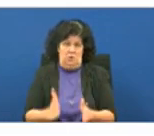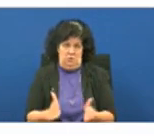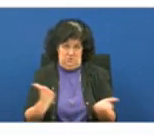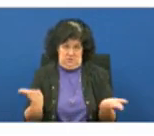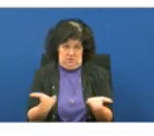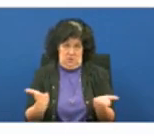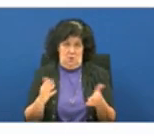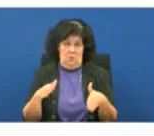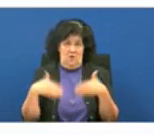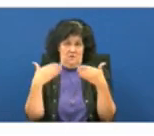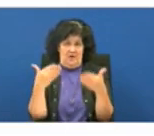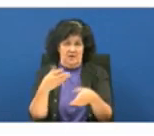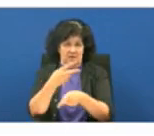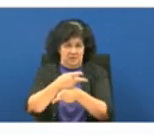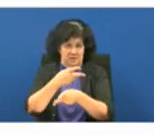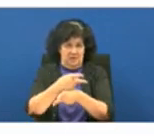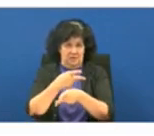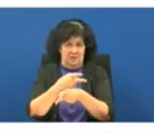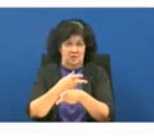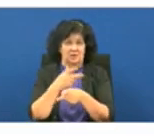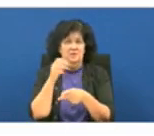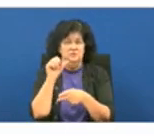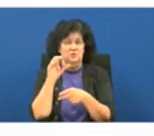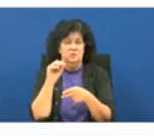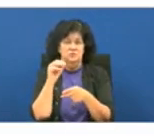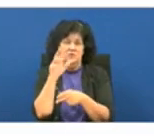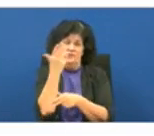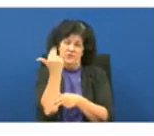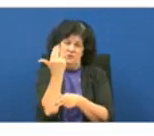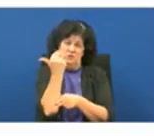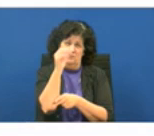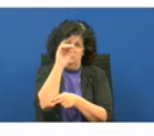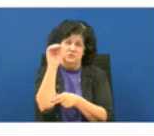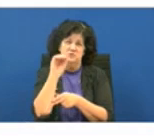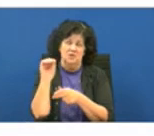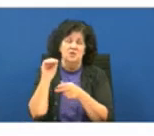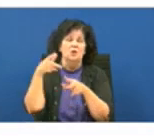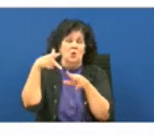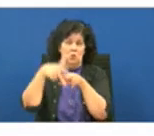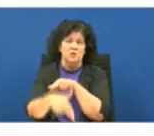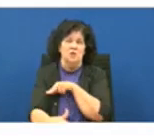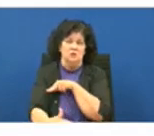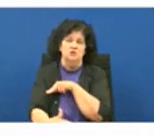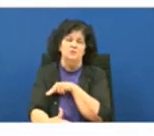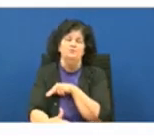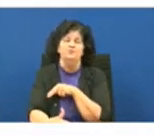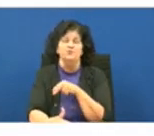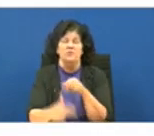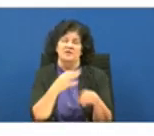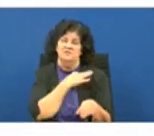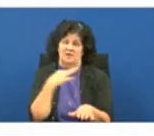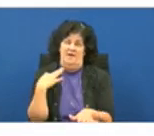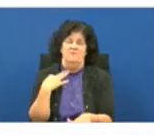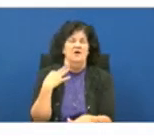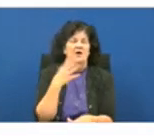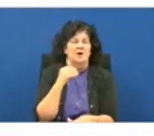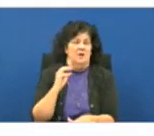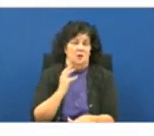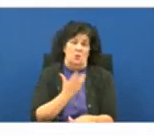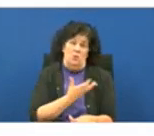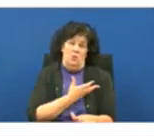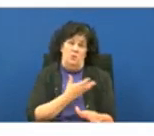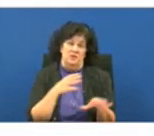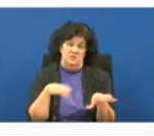facility providing care at a service so it's a 13 reduction and what we also did so that we can be finding